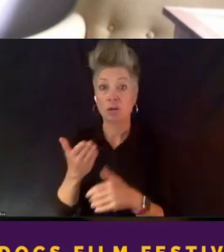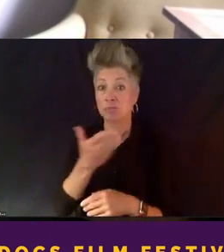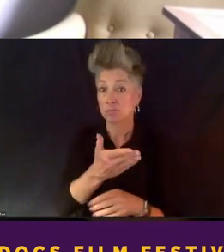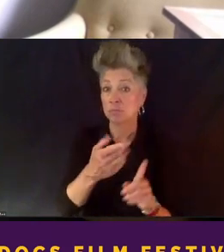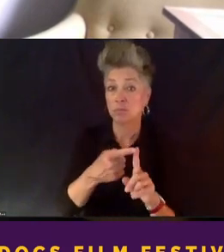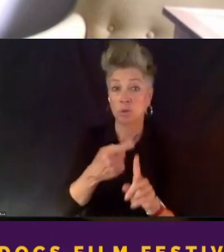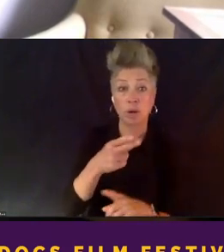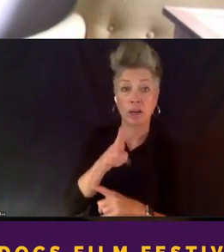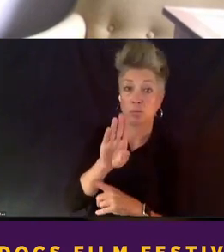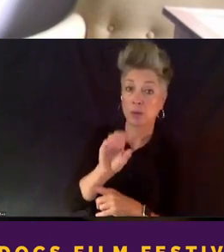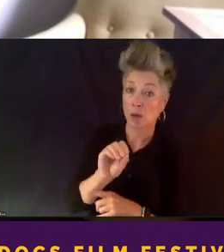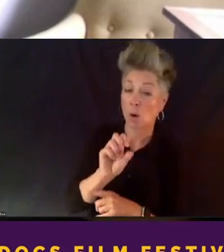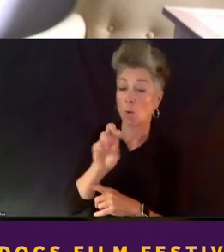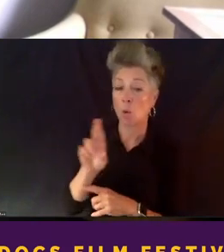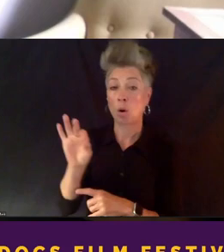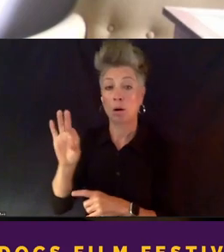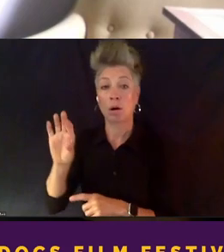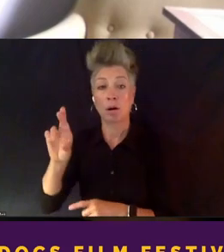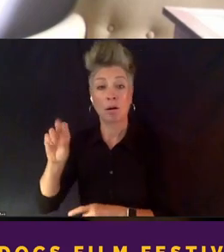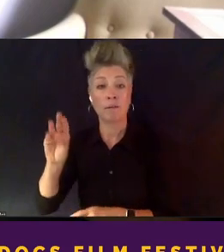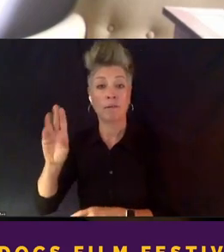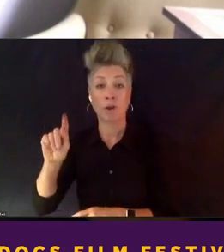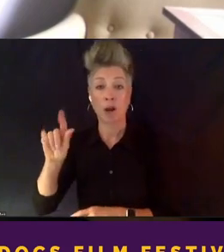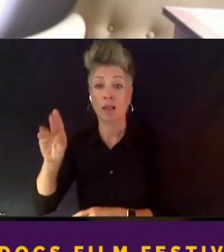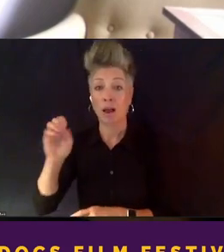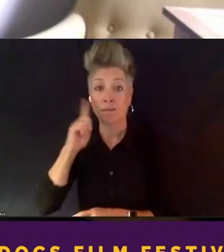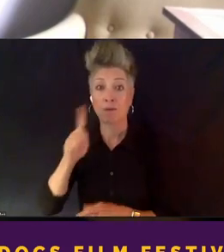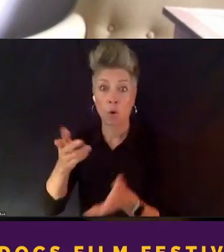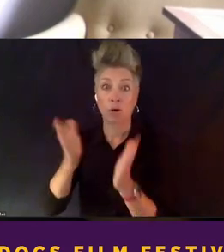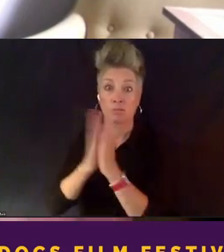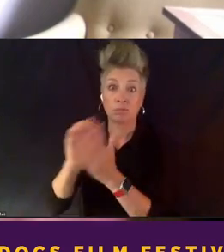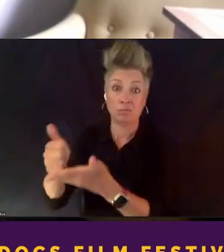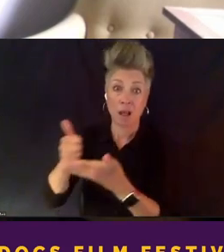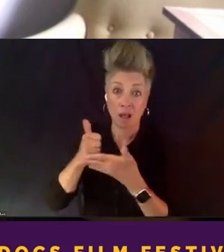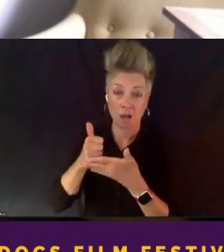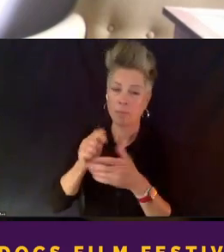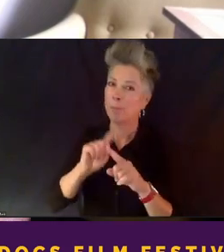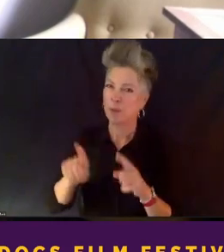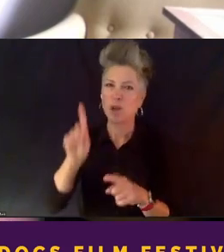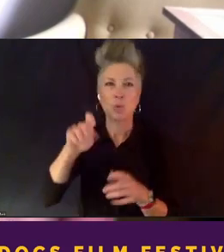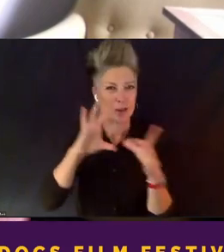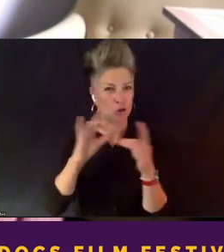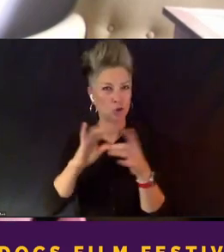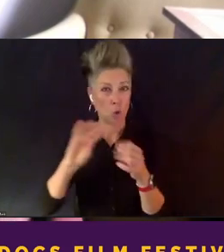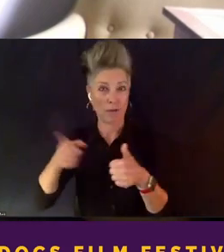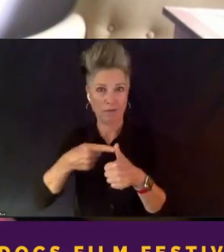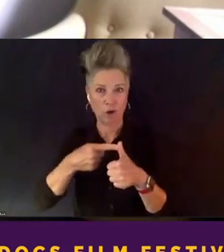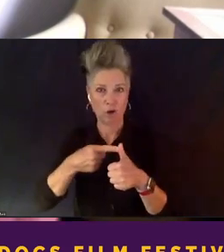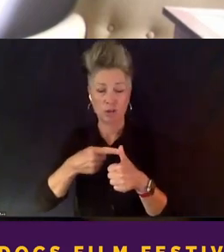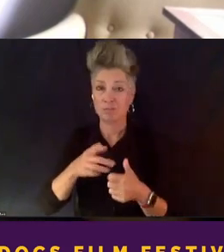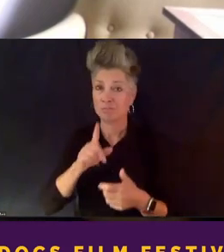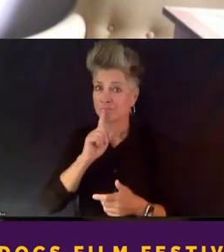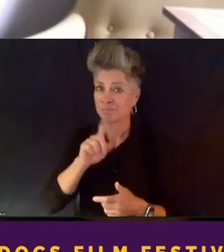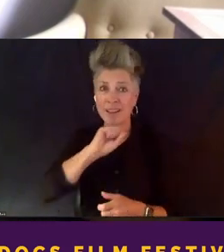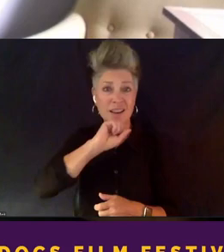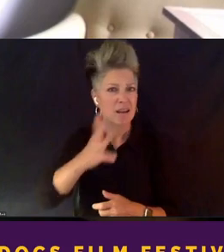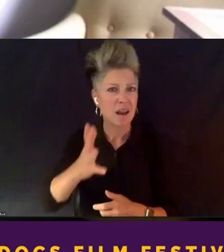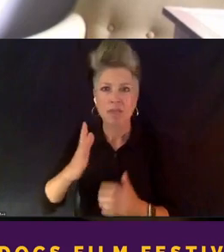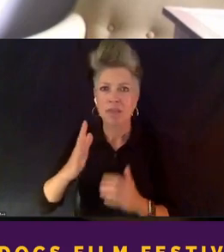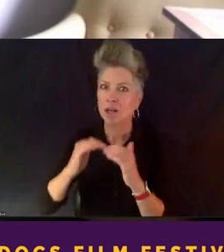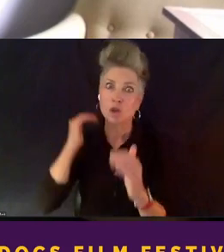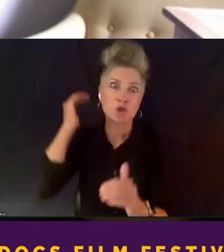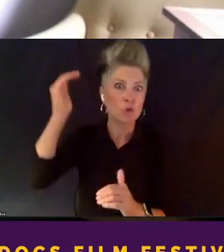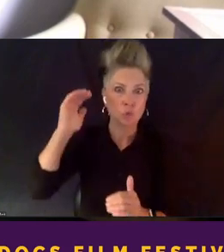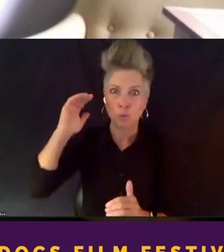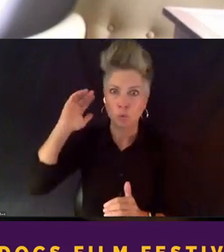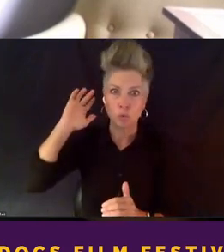need the story first. And so I, I always say just, you know, nothing is, is too crazy when you're in the field, what you